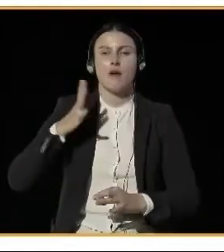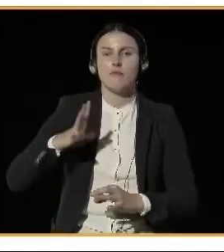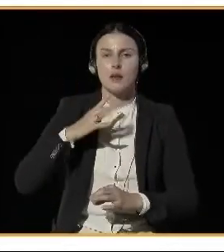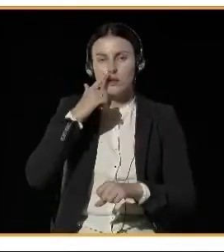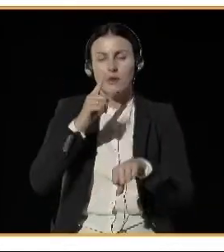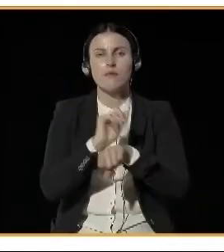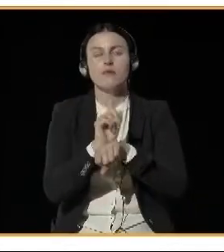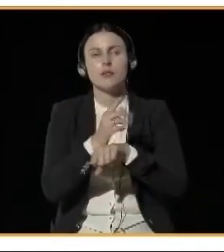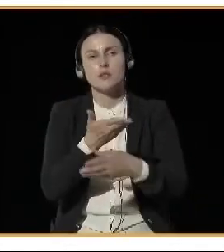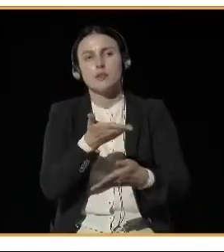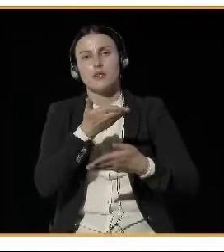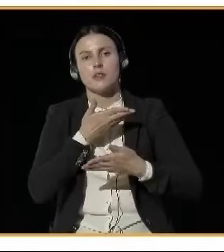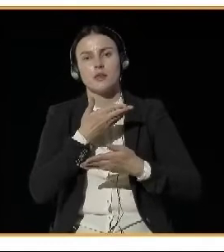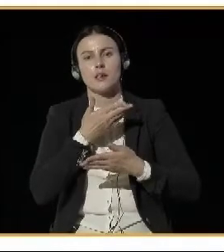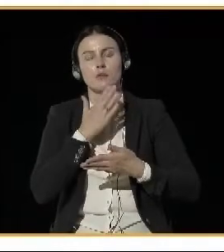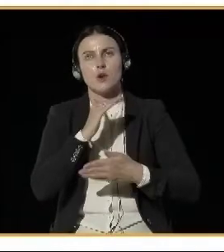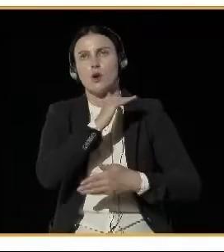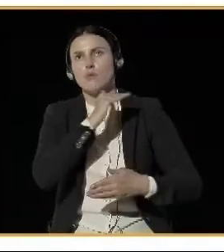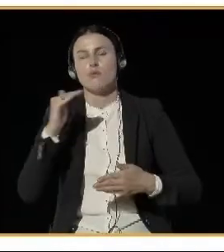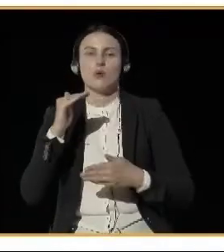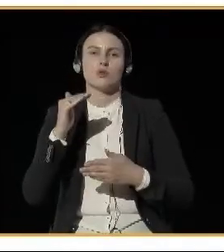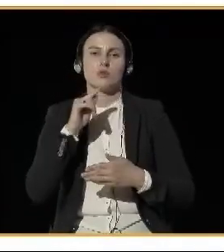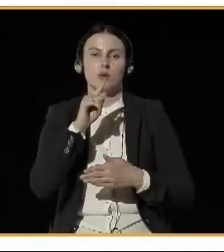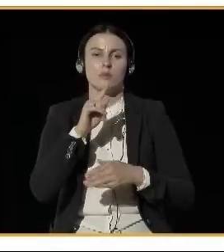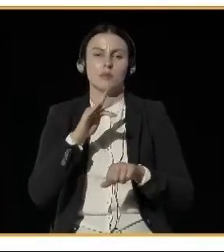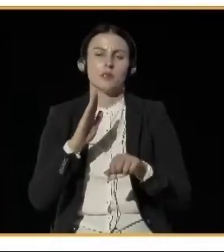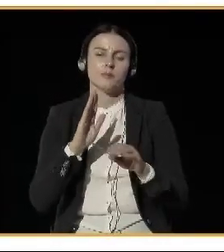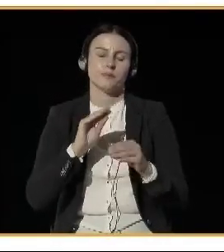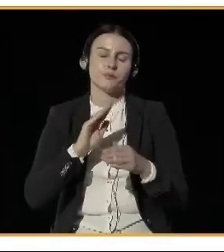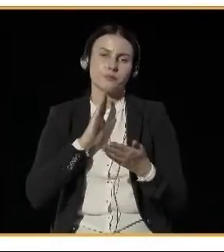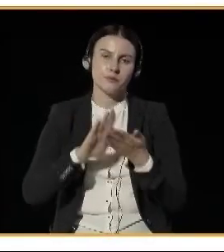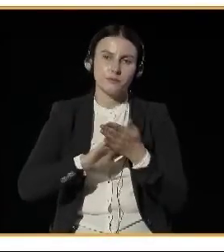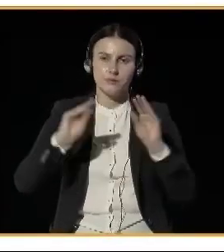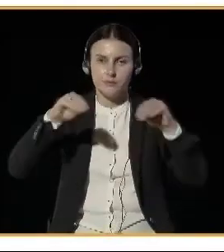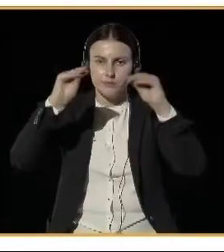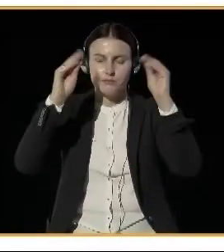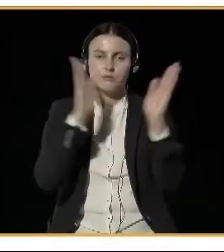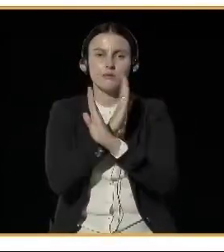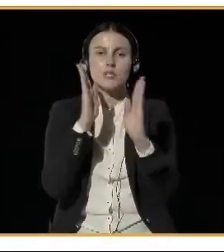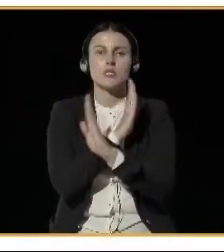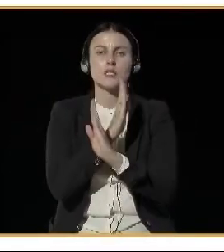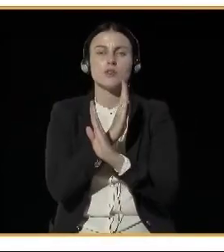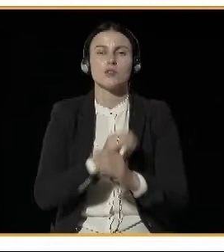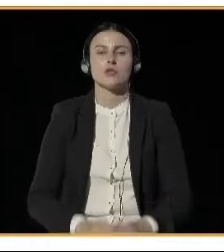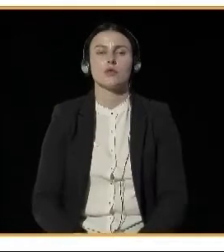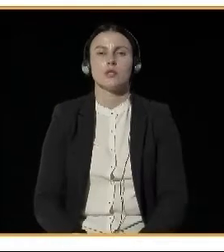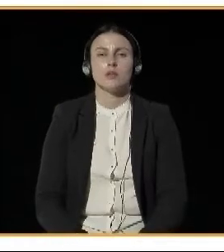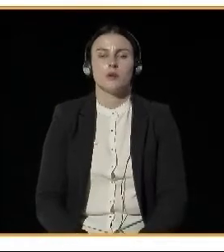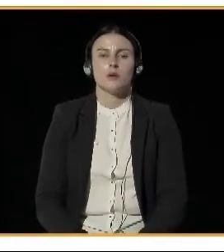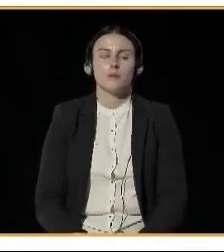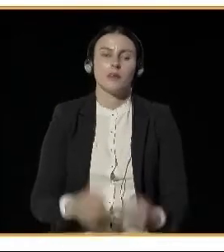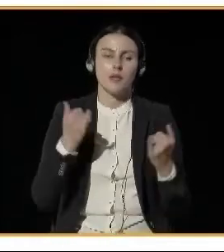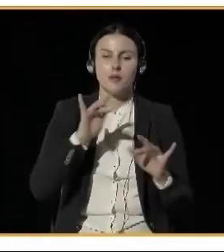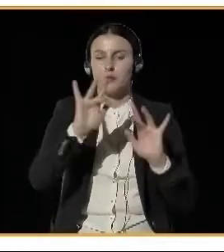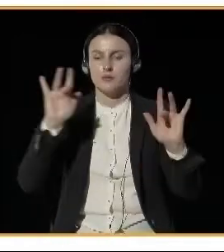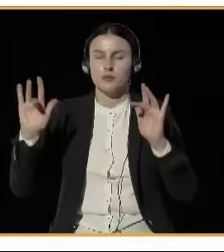And this is readily available to the public so they can check the air quality in their area. And at the end of the